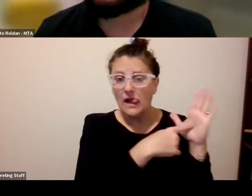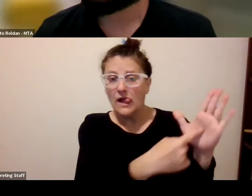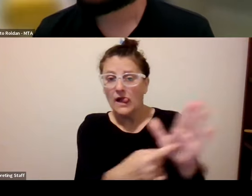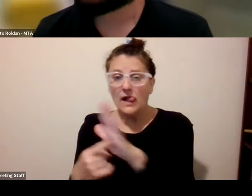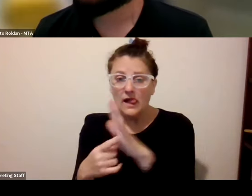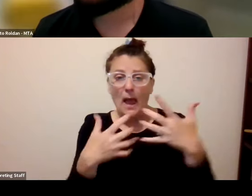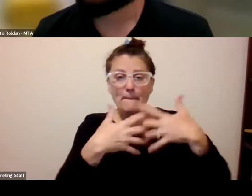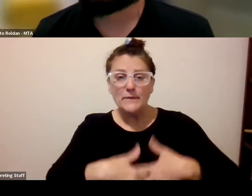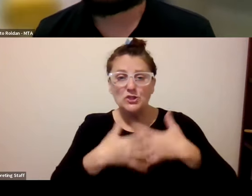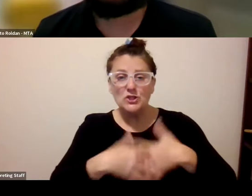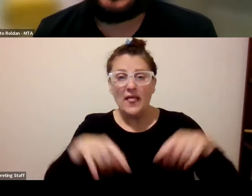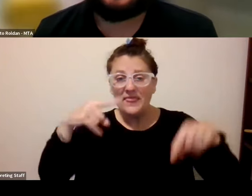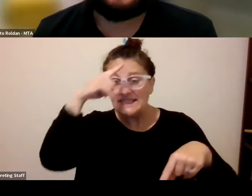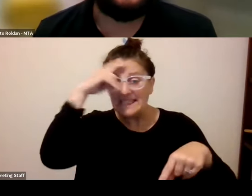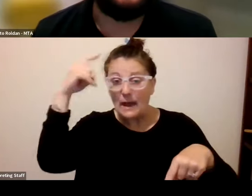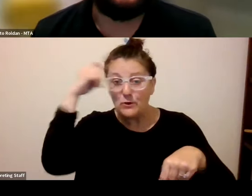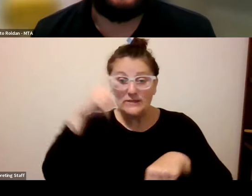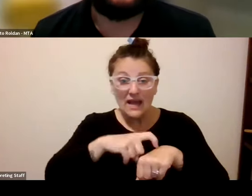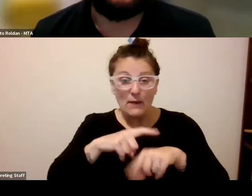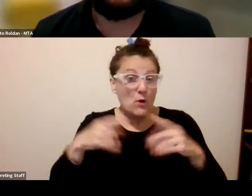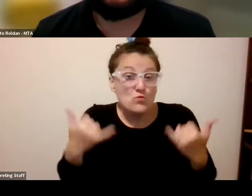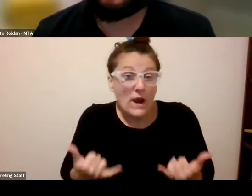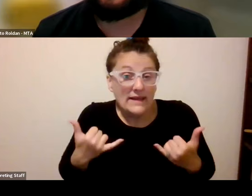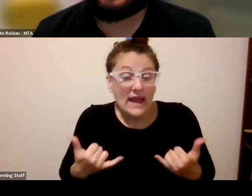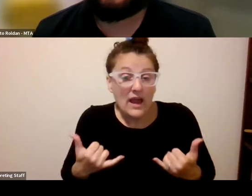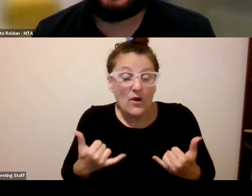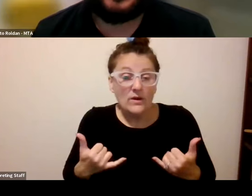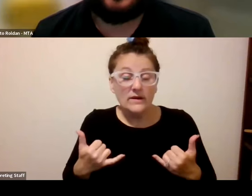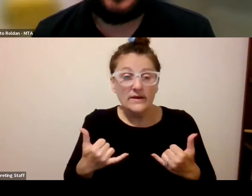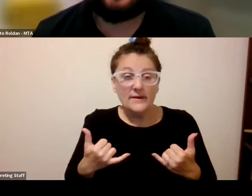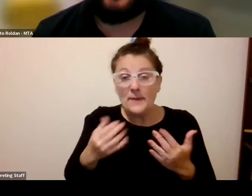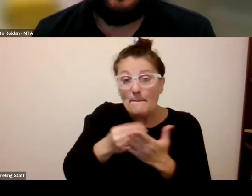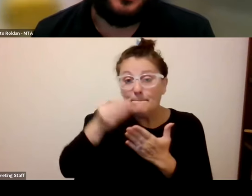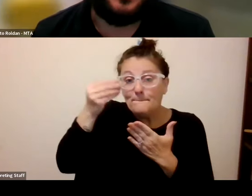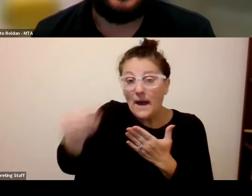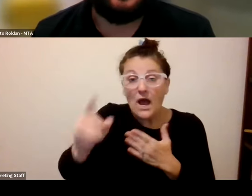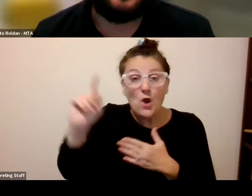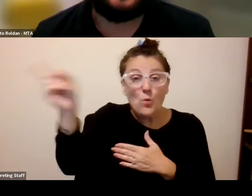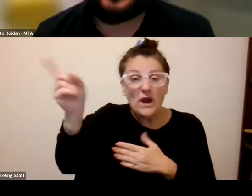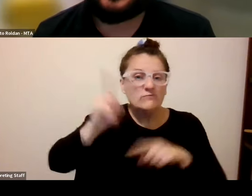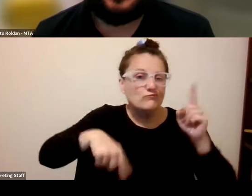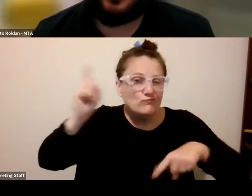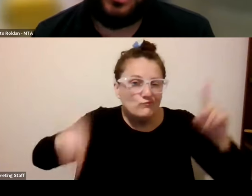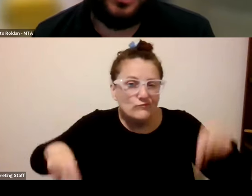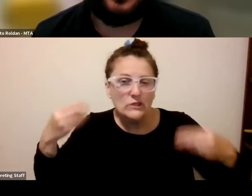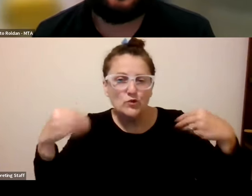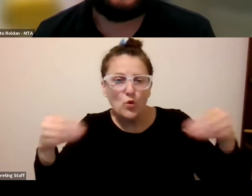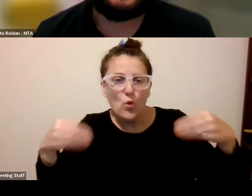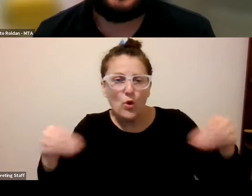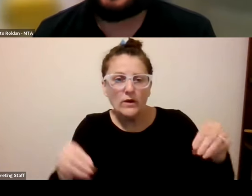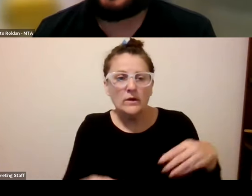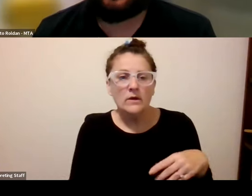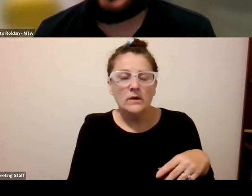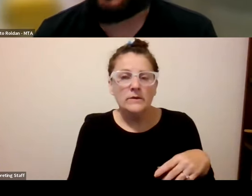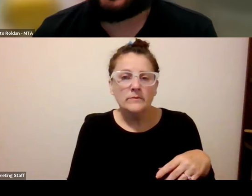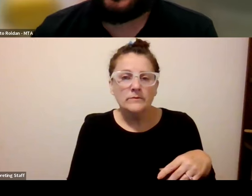later this summer but presently you're able to purchase them at various retailers such as local drug stores